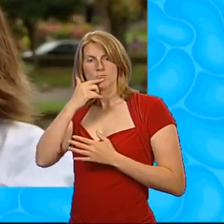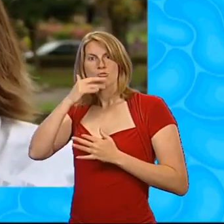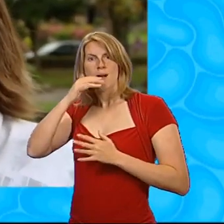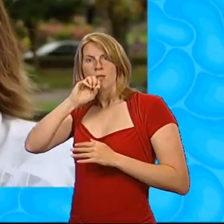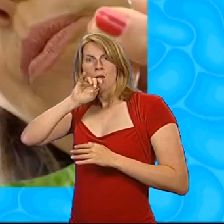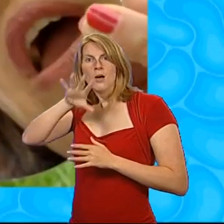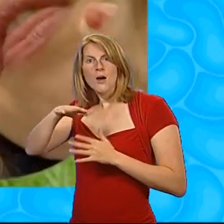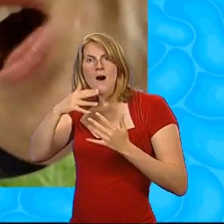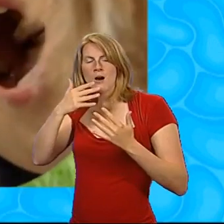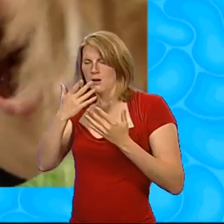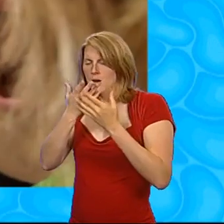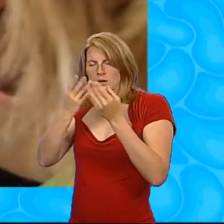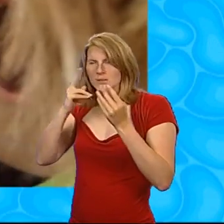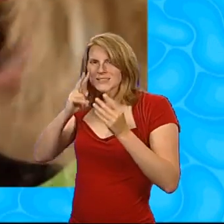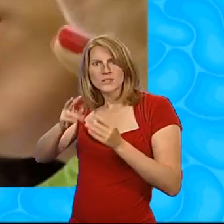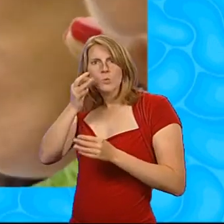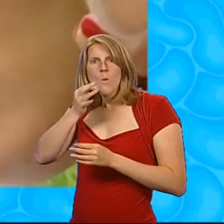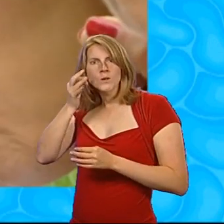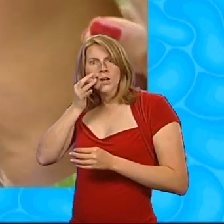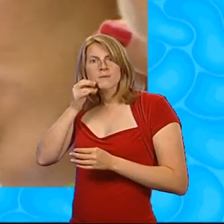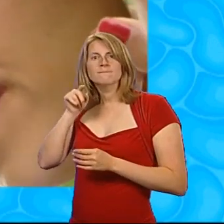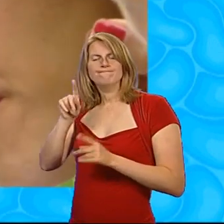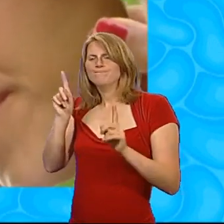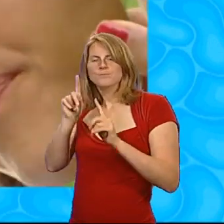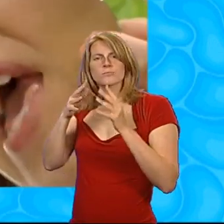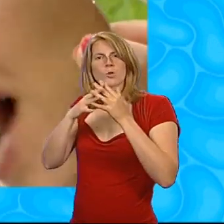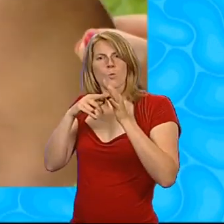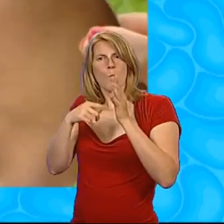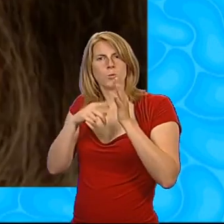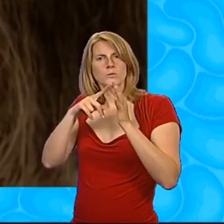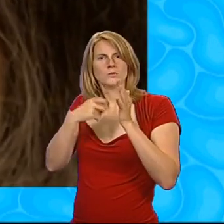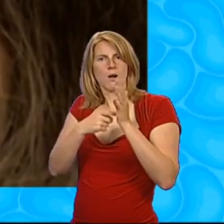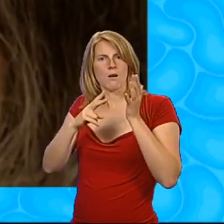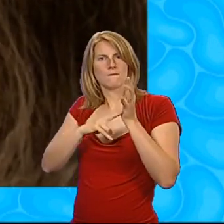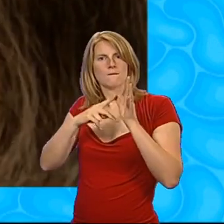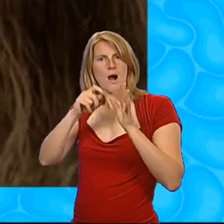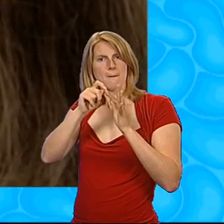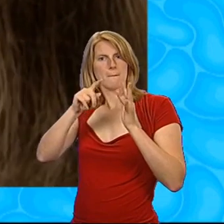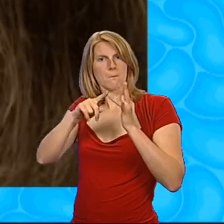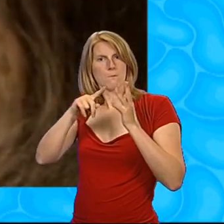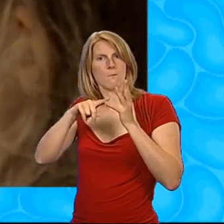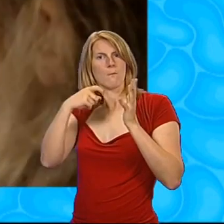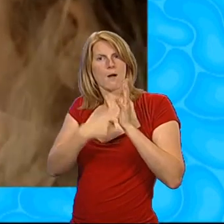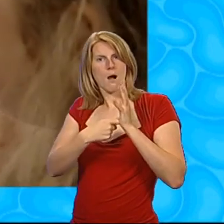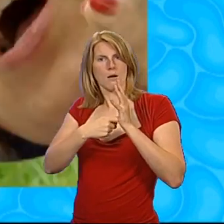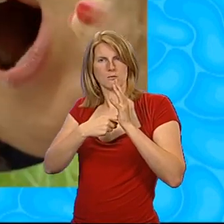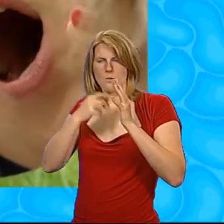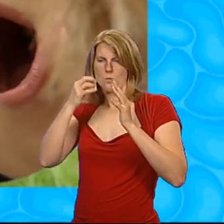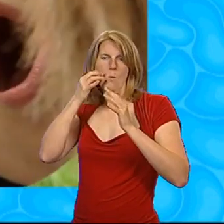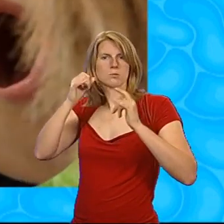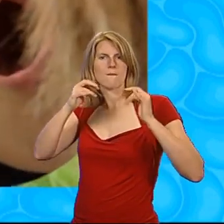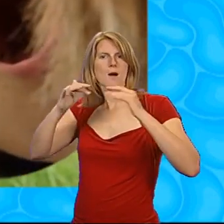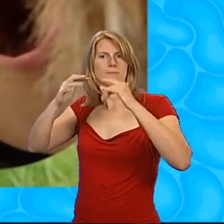water on your breath called water vapour. And when your warm breath touches the cold mirror,